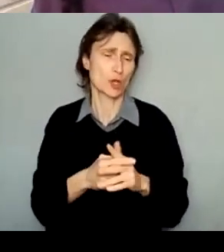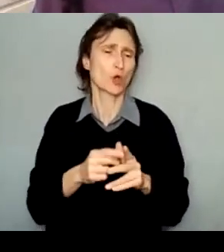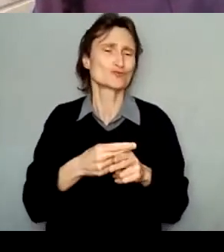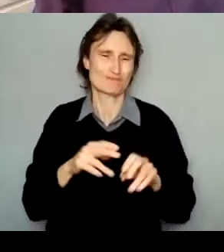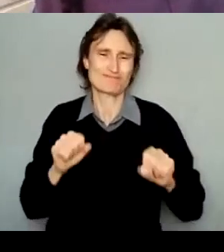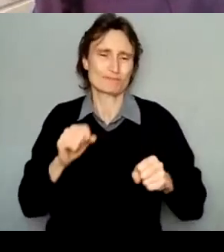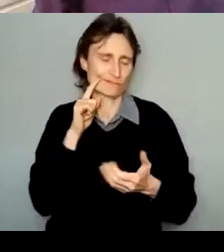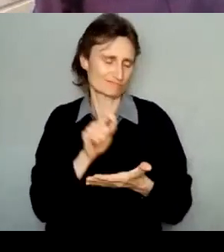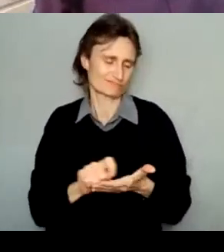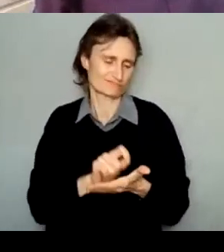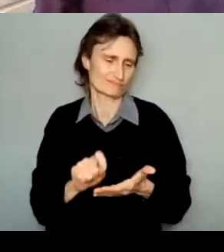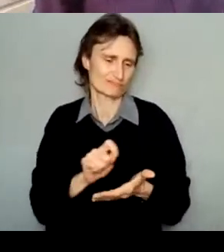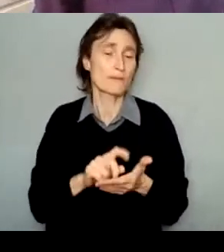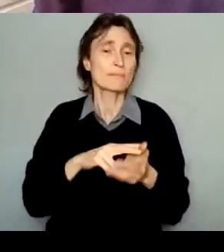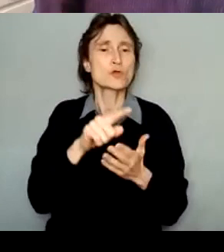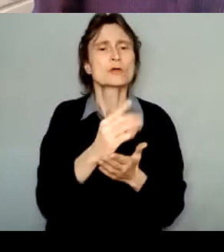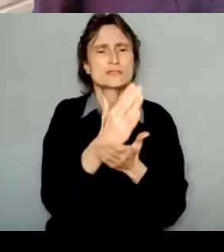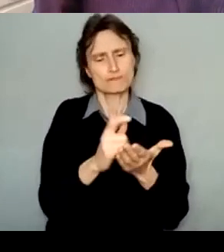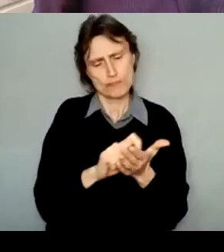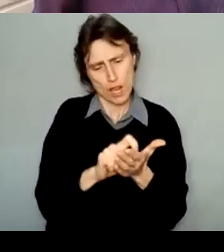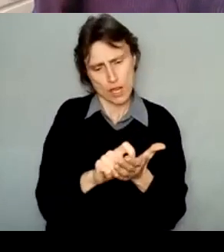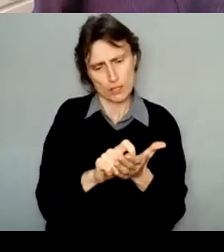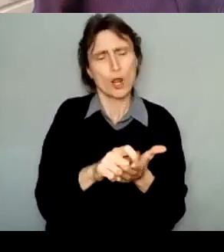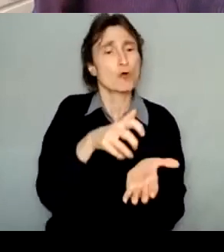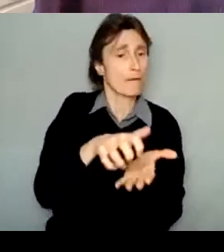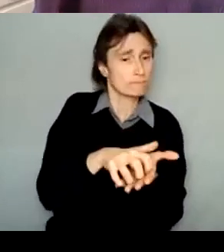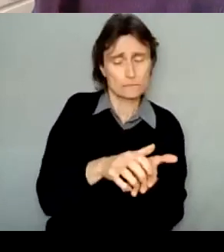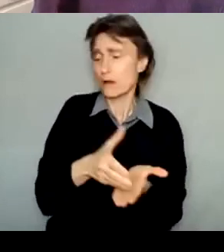to leave it, reflect on it, to come back to it with fresh eyes,